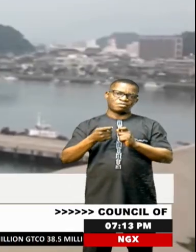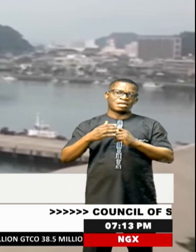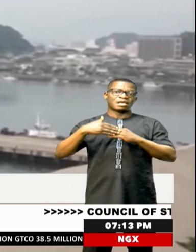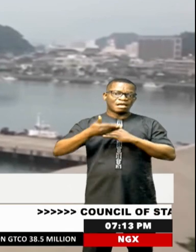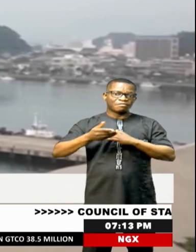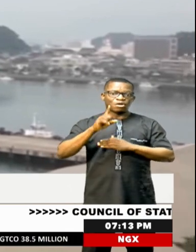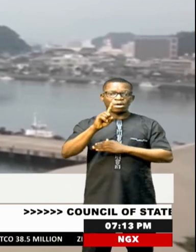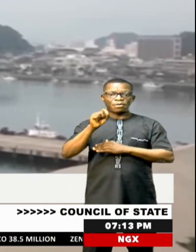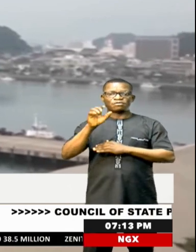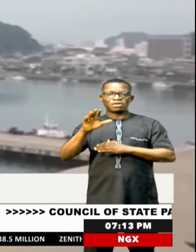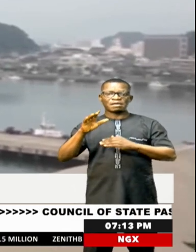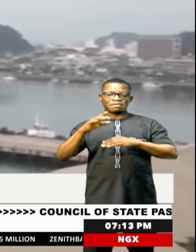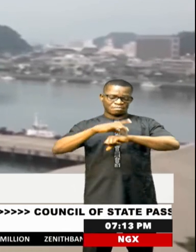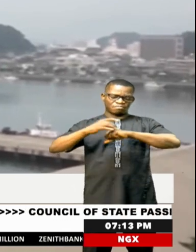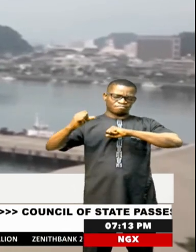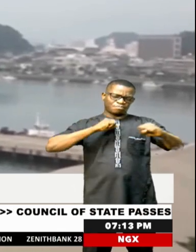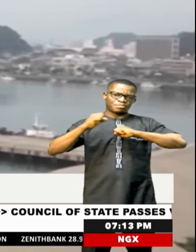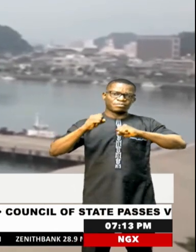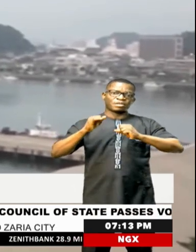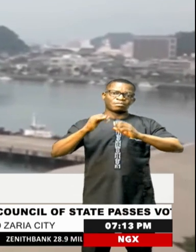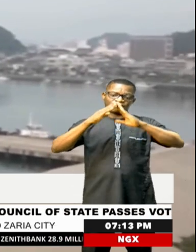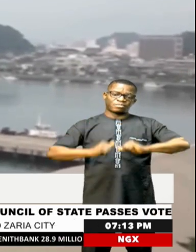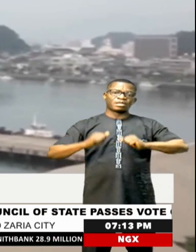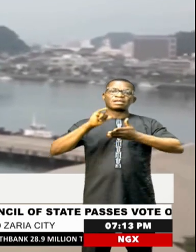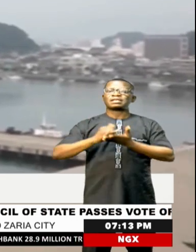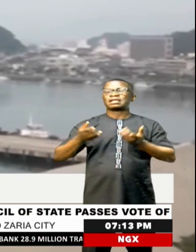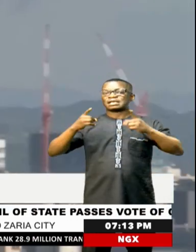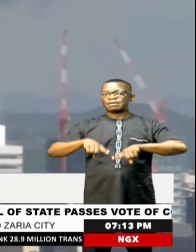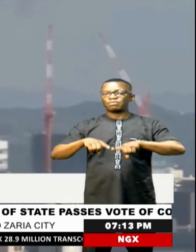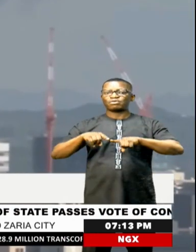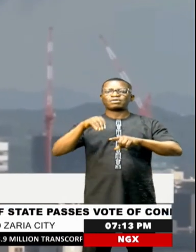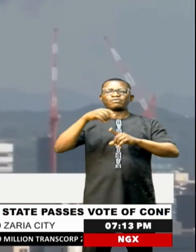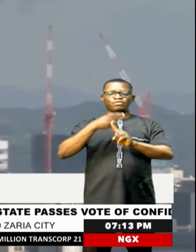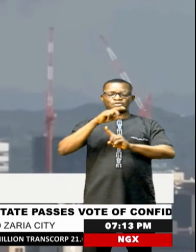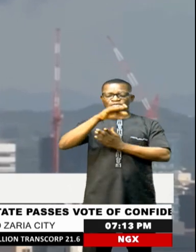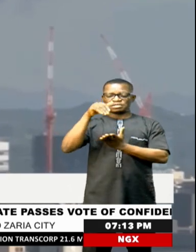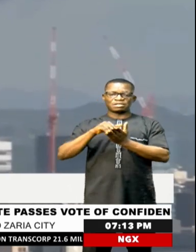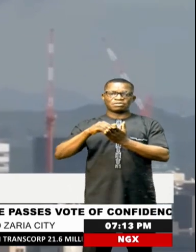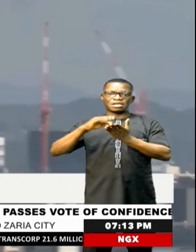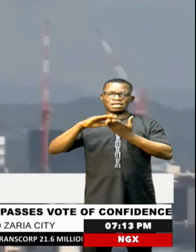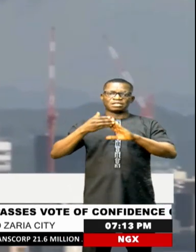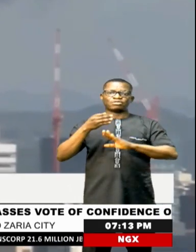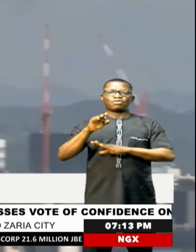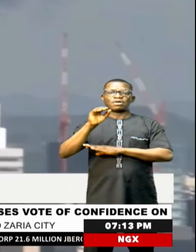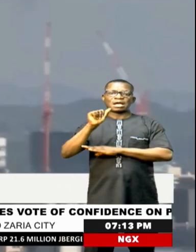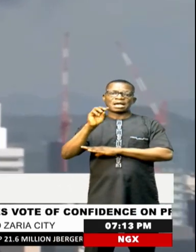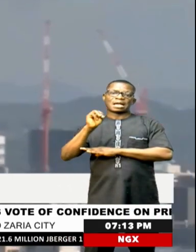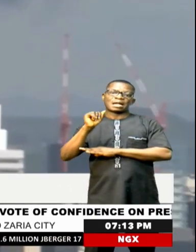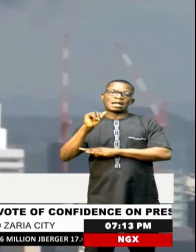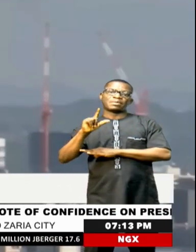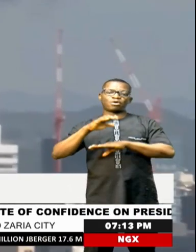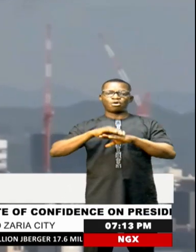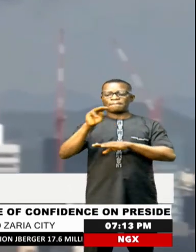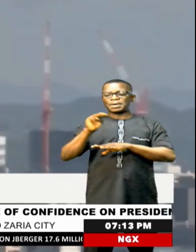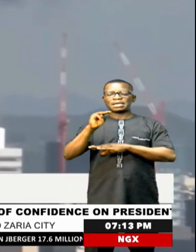5.5 magnitude earthquake that occurred 28 kilometers away from the central Syrian city of Hama on Monday evening,